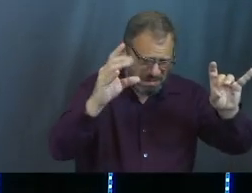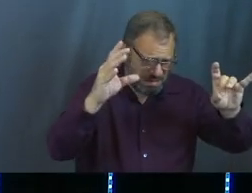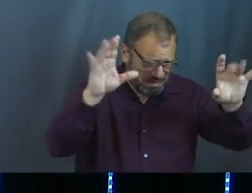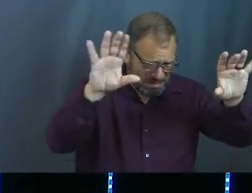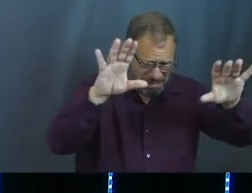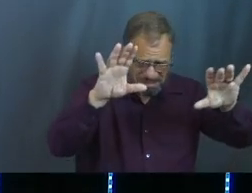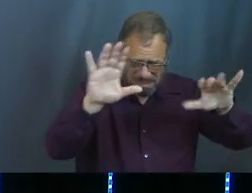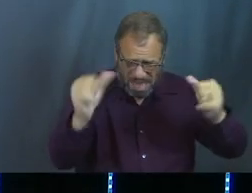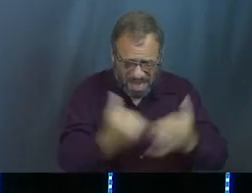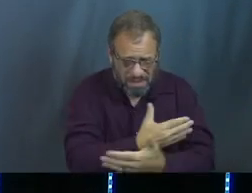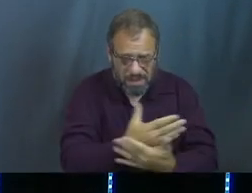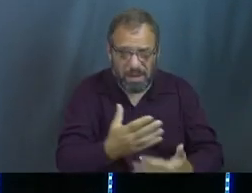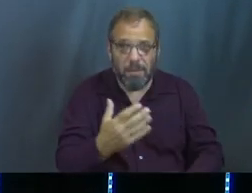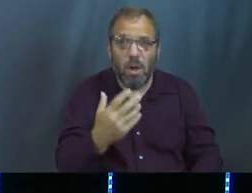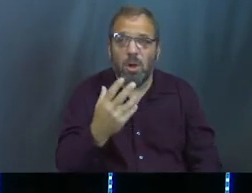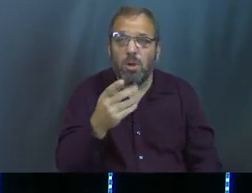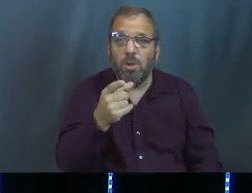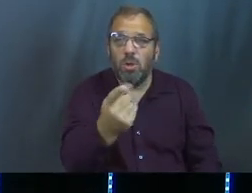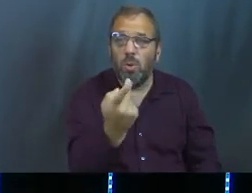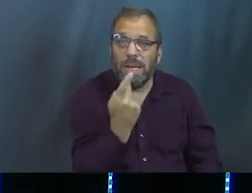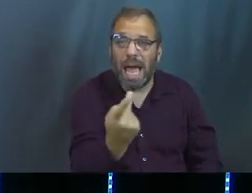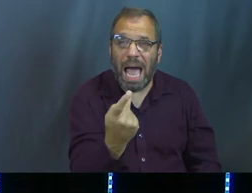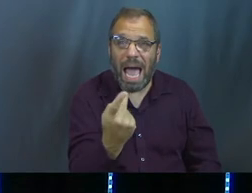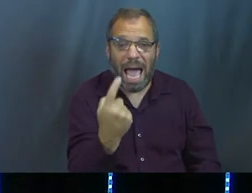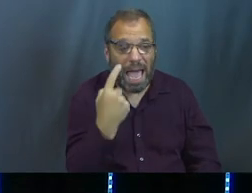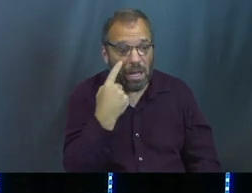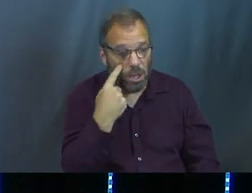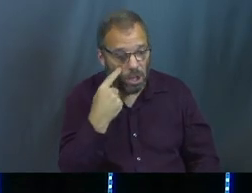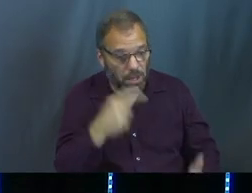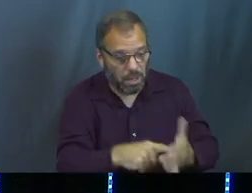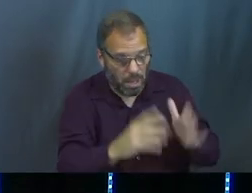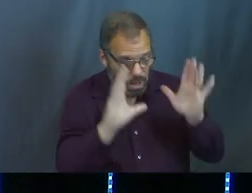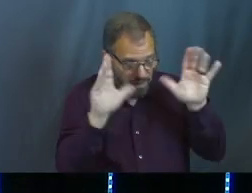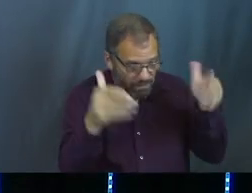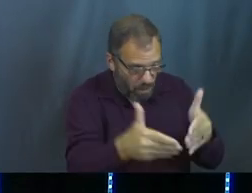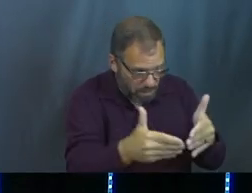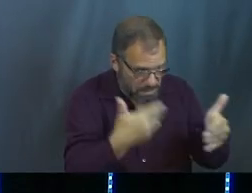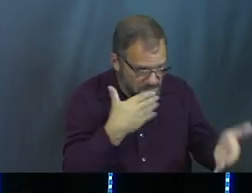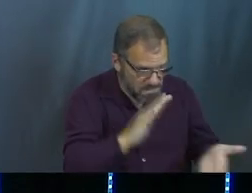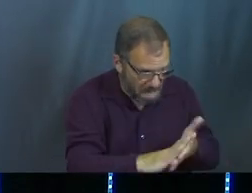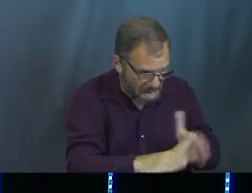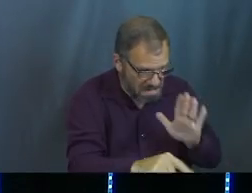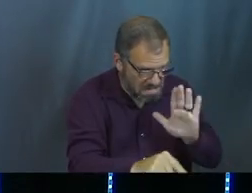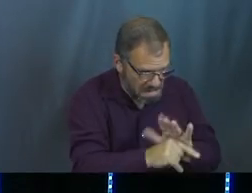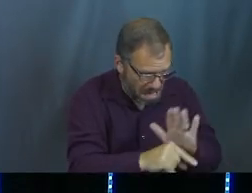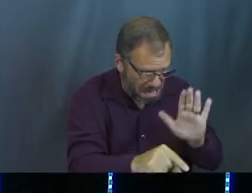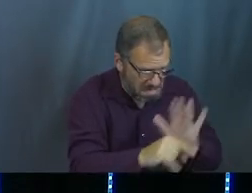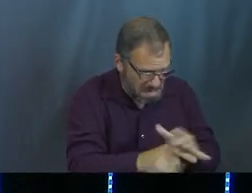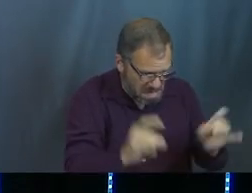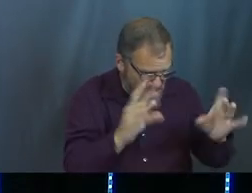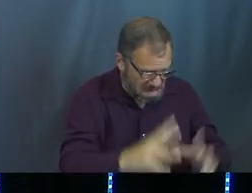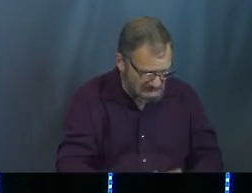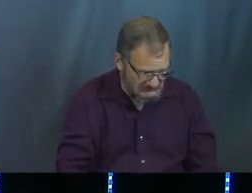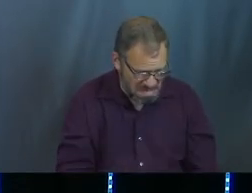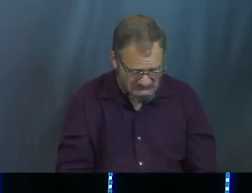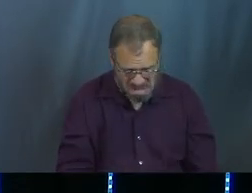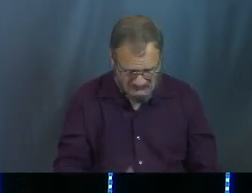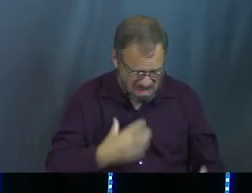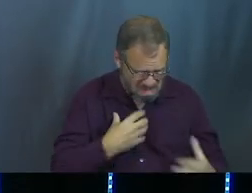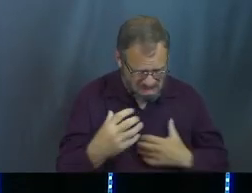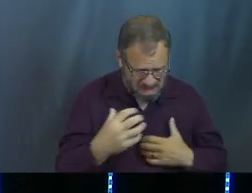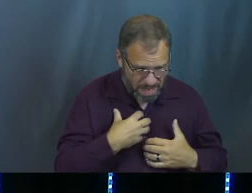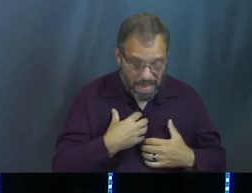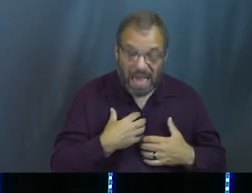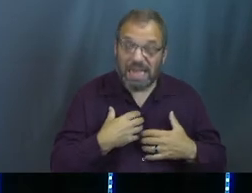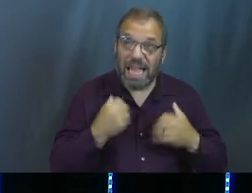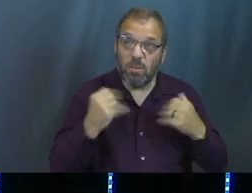tend to look at only the bad. We put the blinders on and we focus in and just go, this situation is terrible. And that's